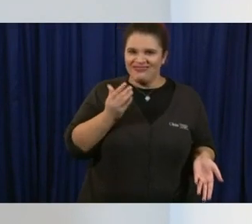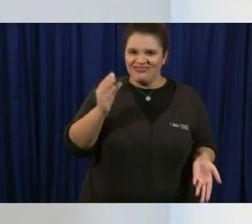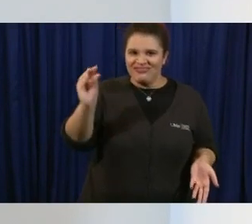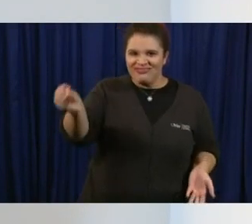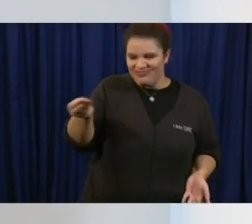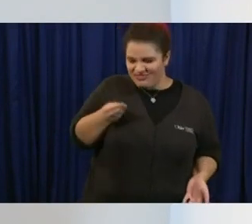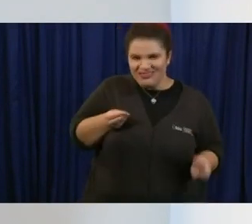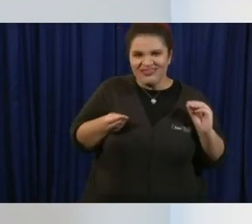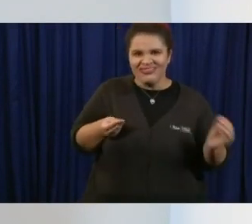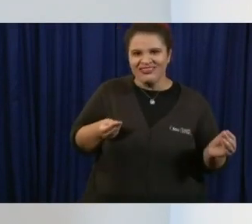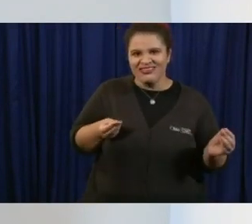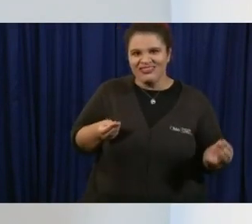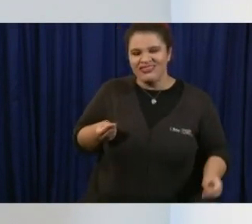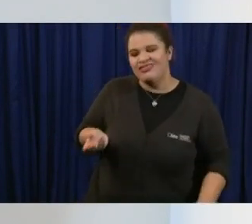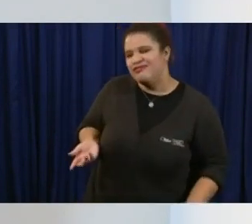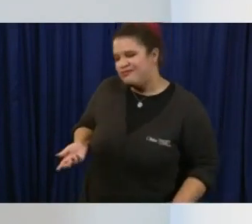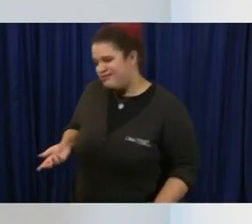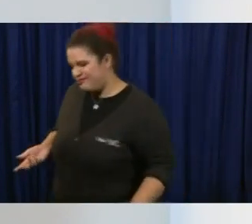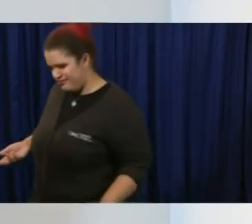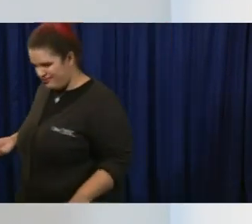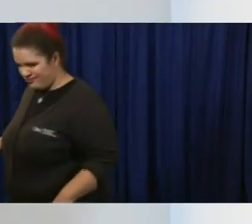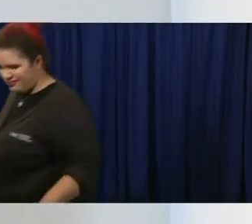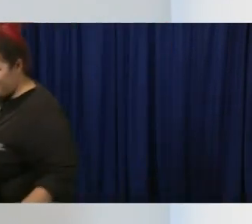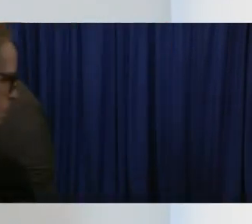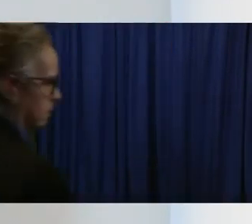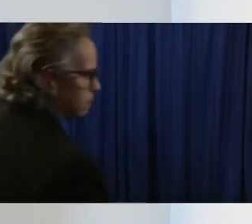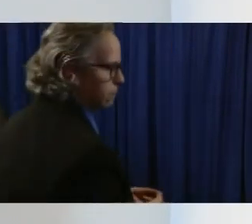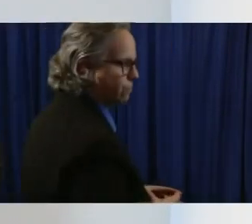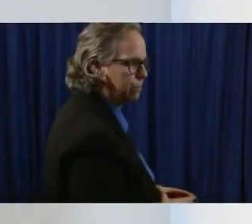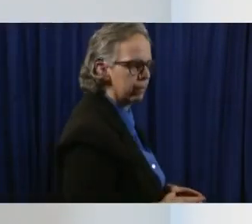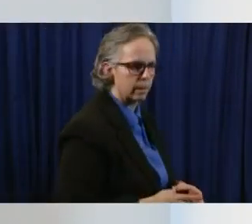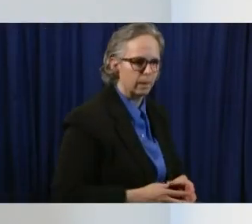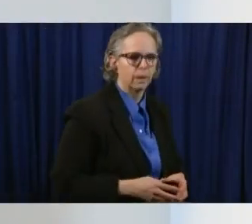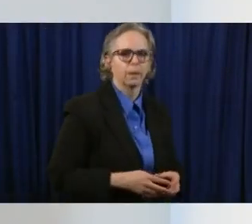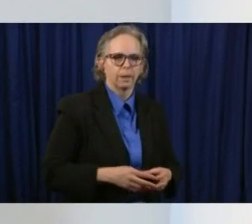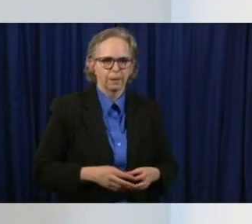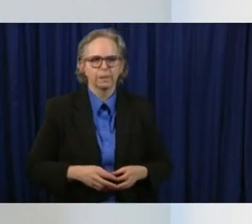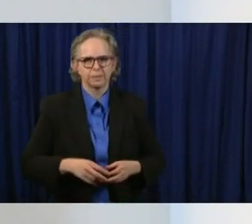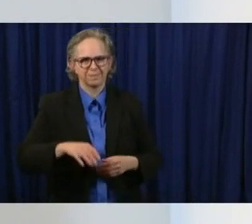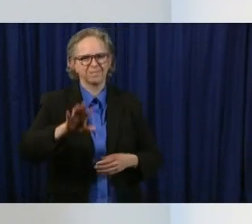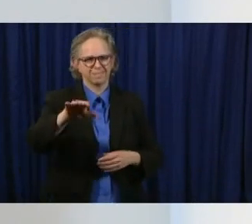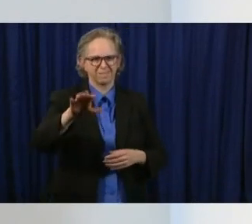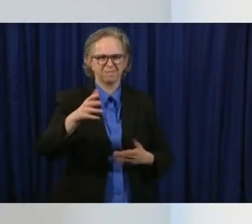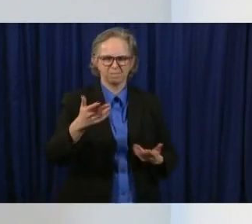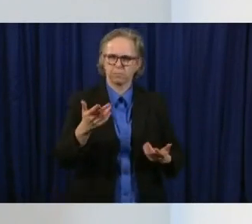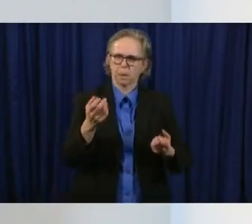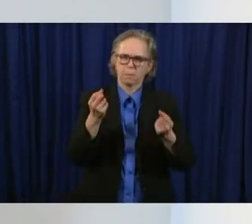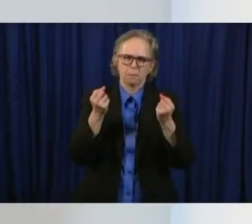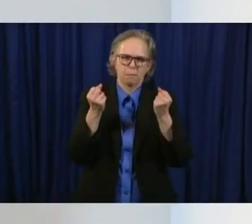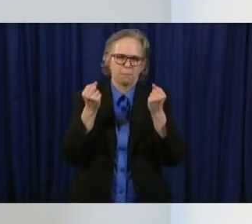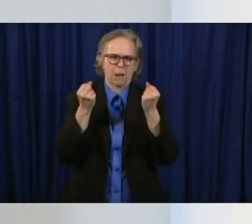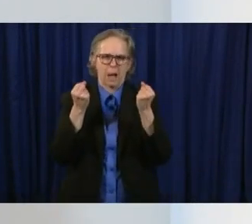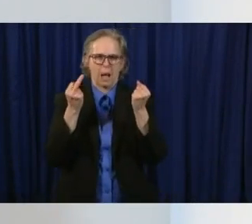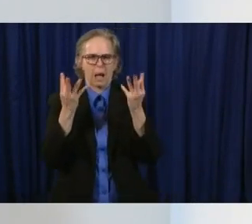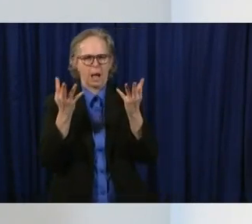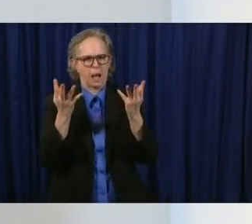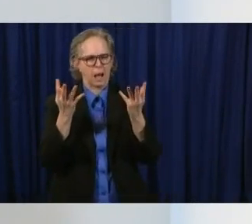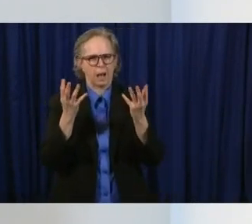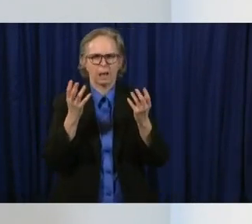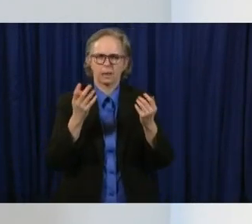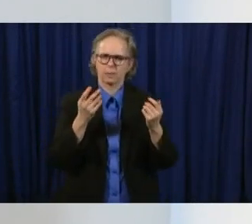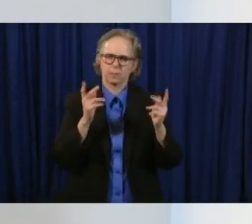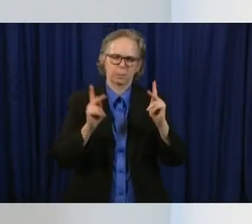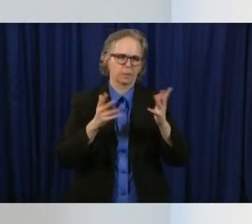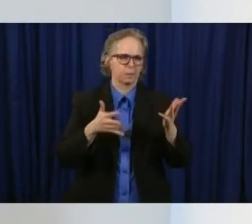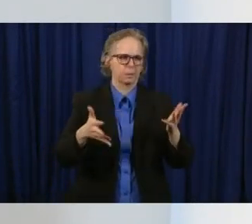well as we've discussed on on many occasions uh the folks at the unemployment compensation